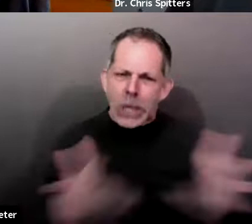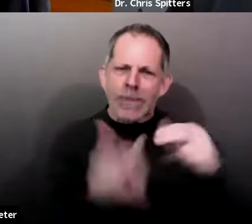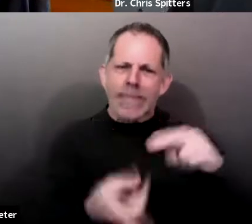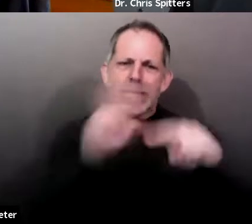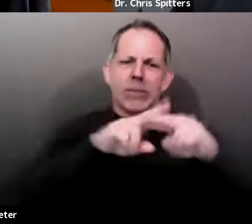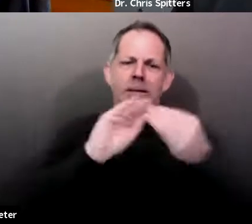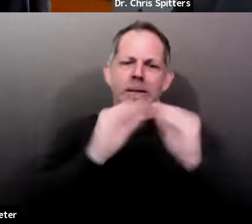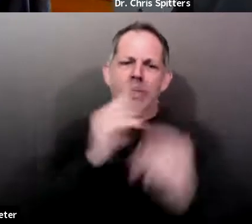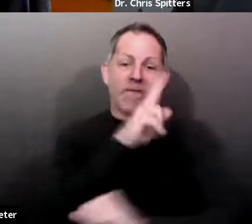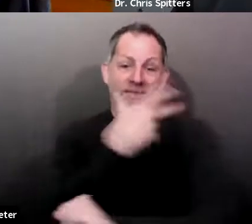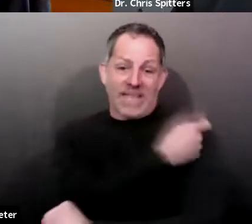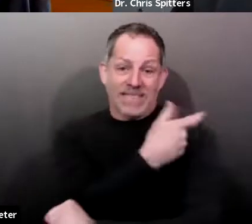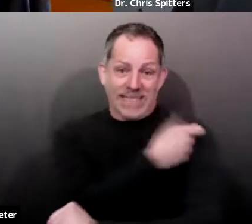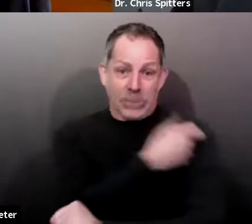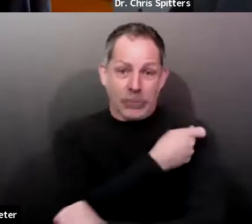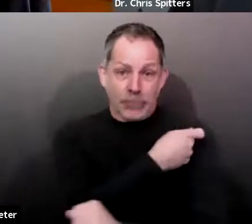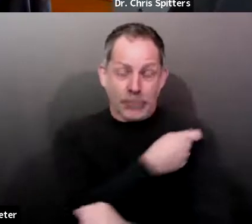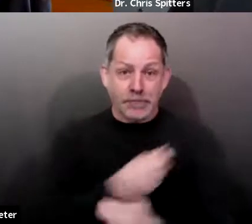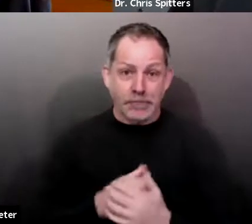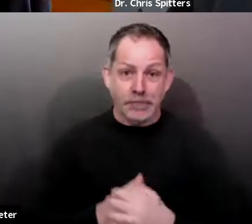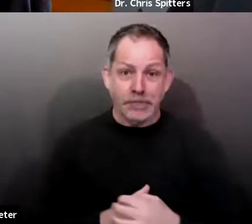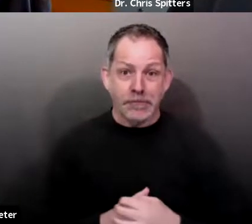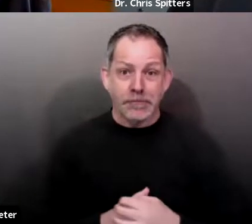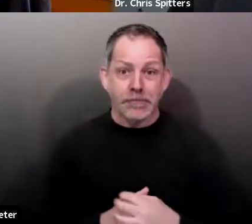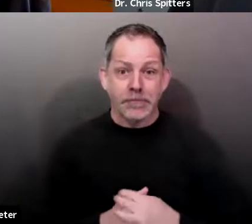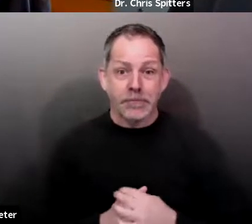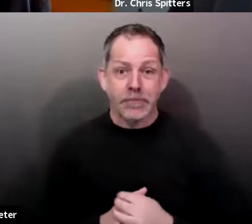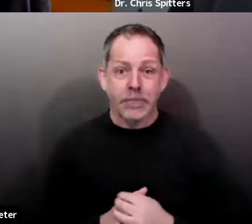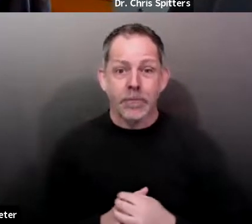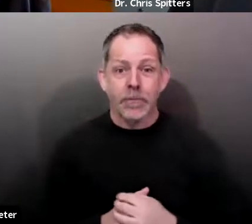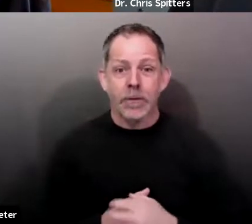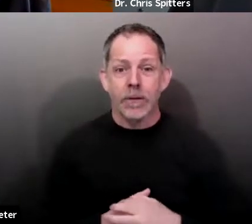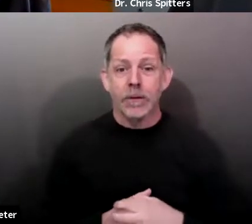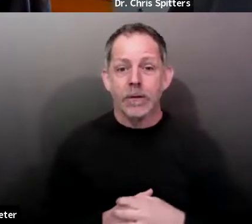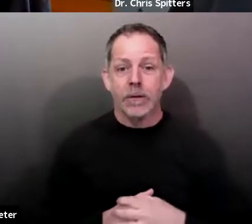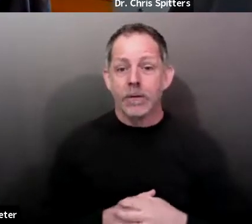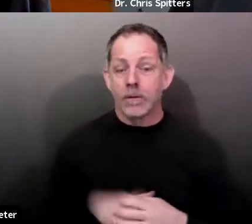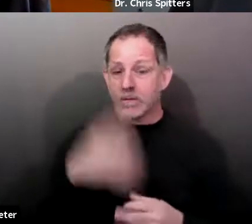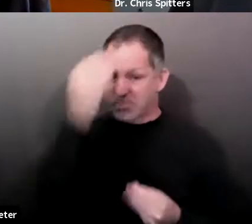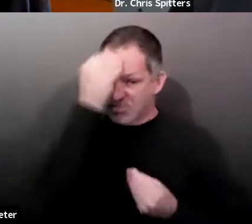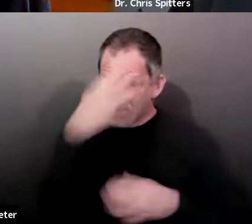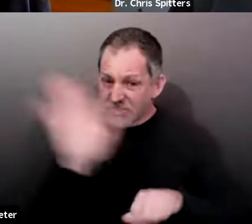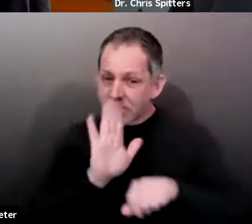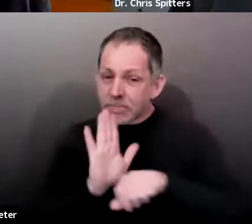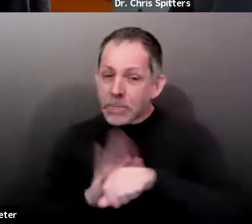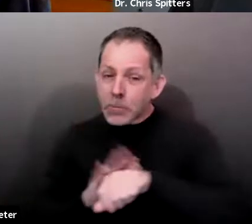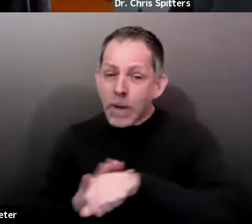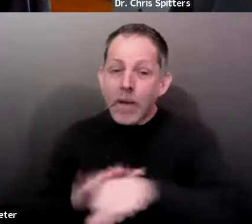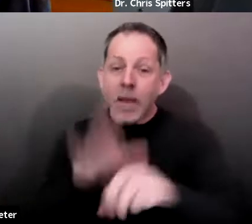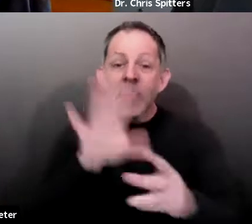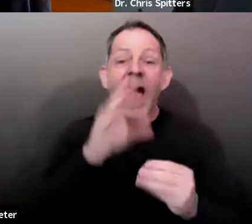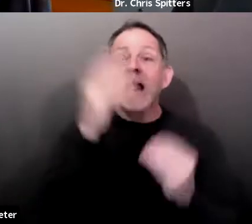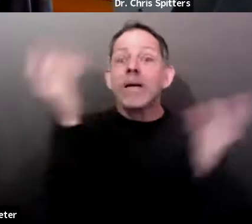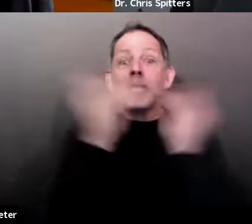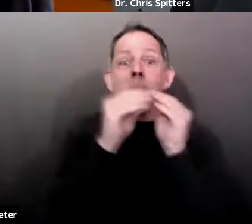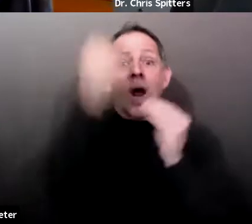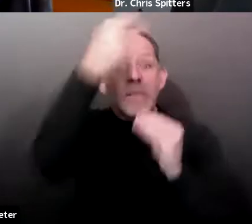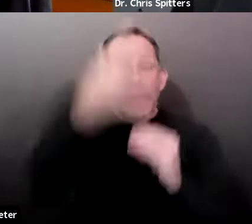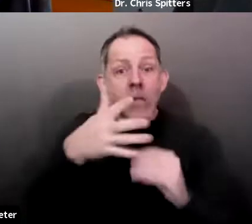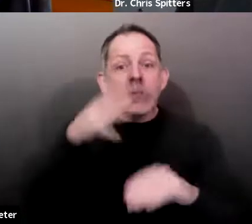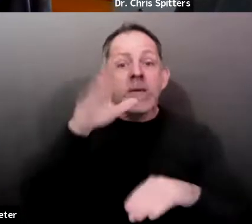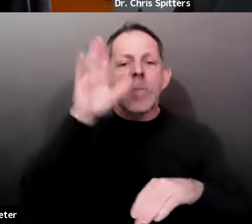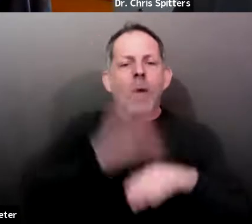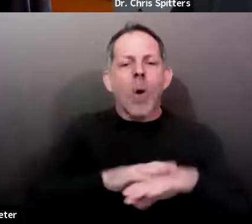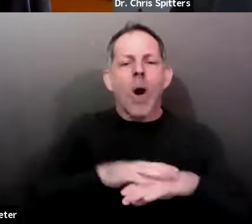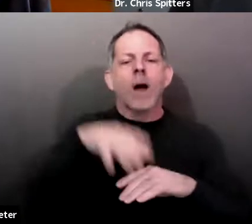As a reminder, all of this data that I just mentioned can be found online at our case count page, and I'm just going to